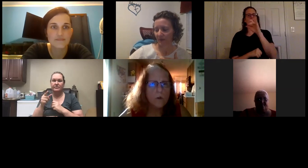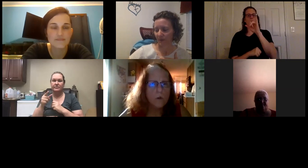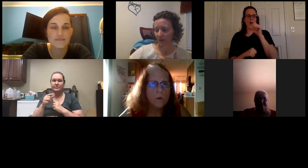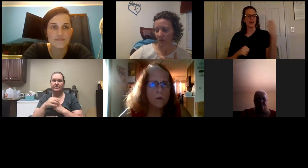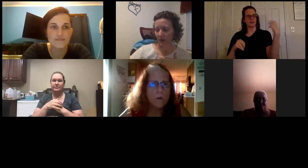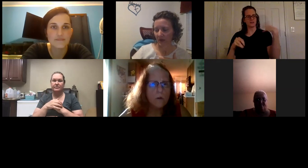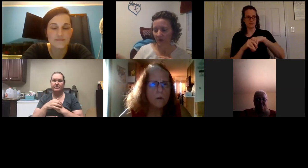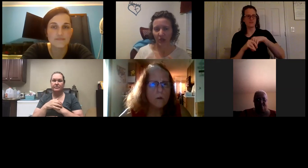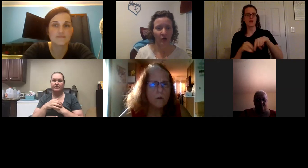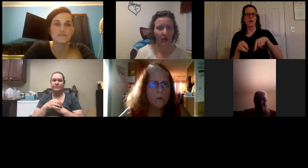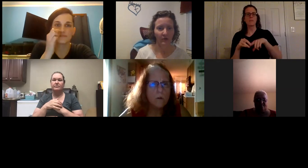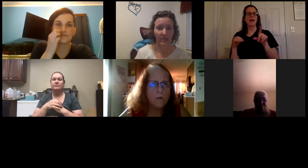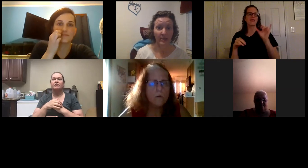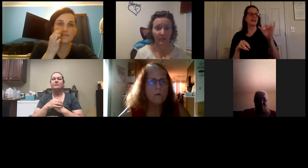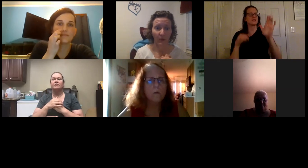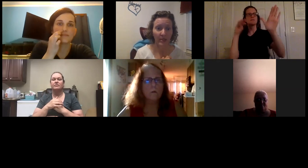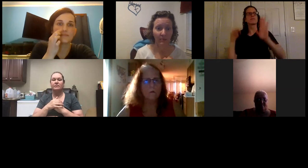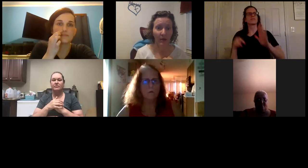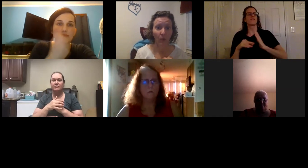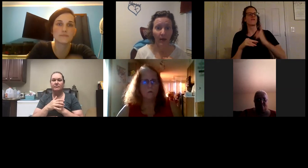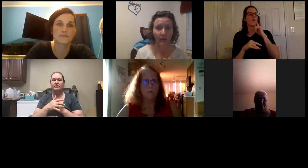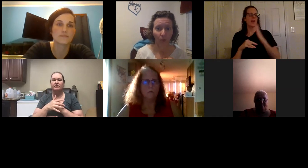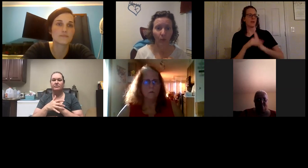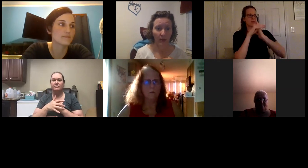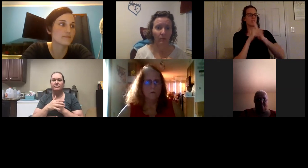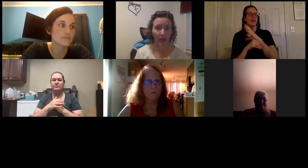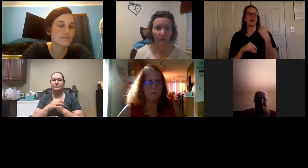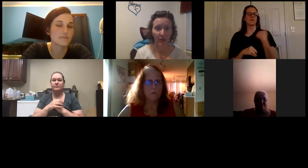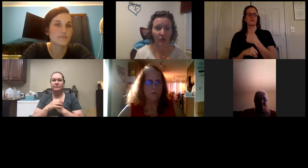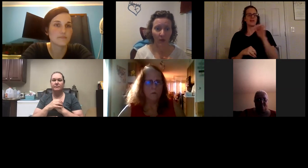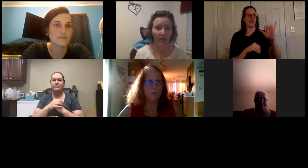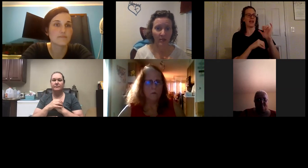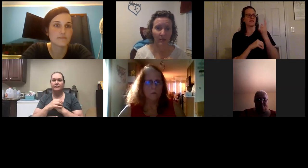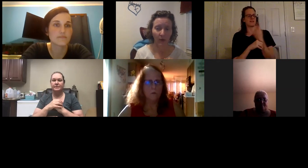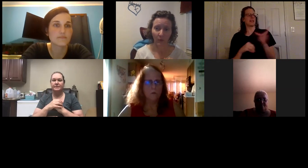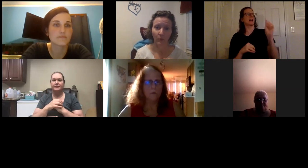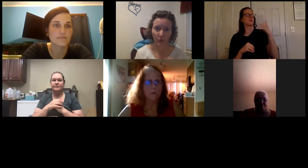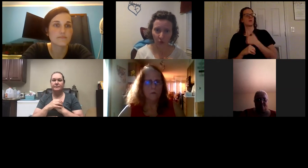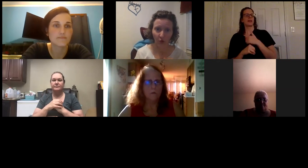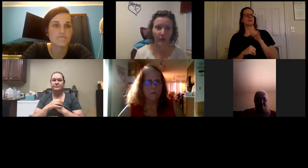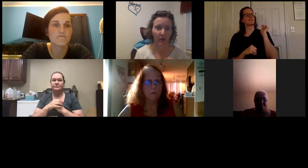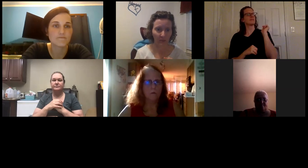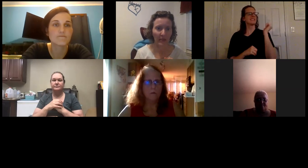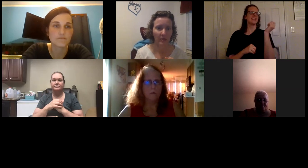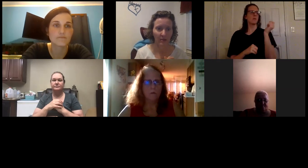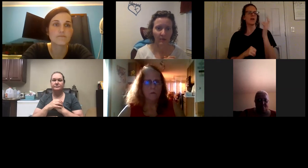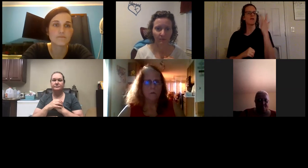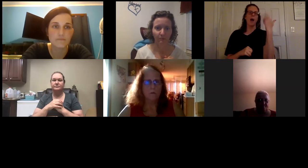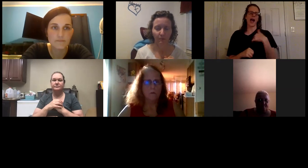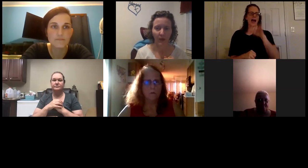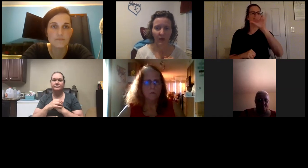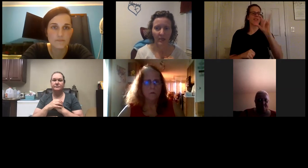But we shared our testimonies about why we love Ningxia Red. So I would strongly recommend